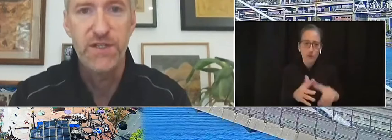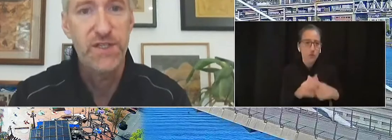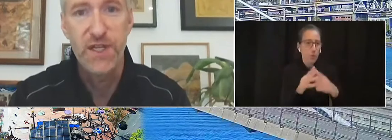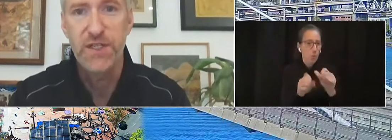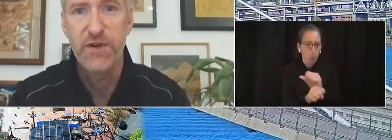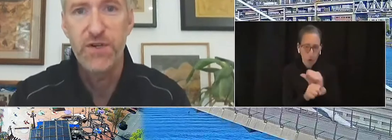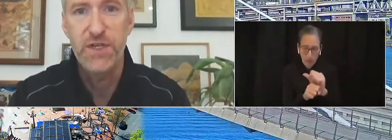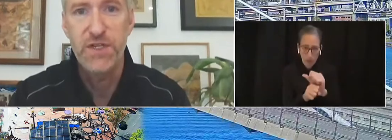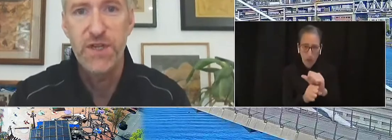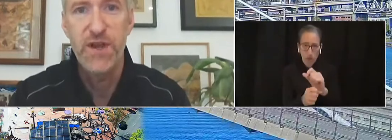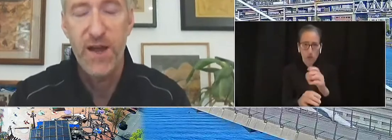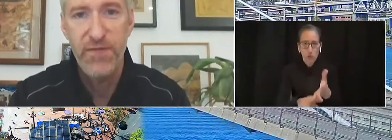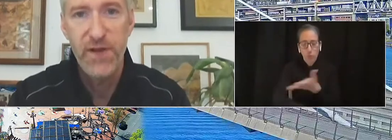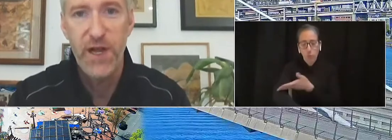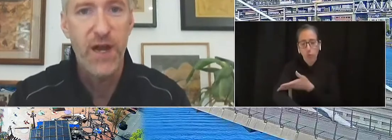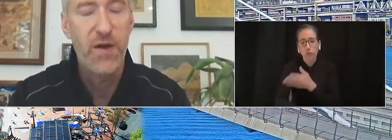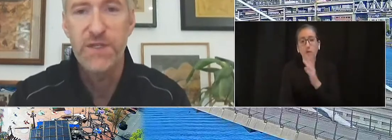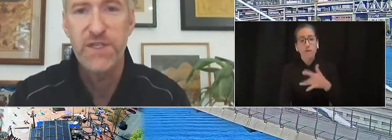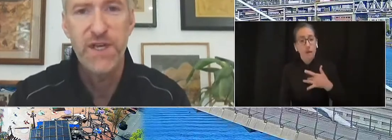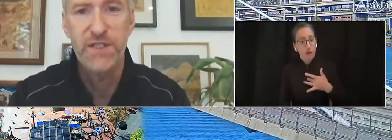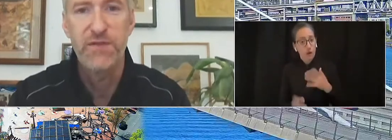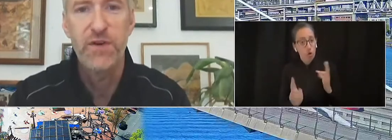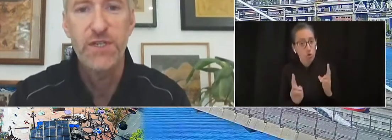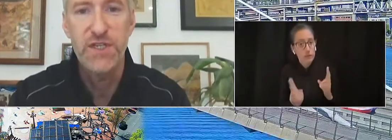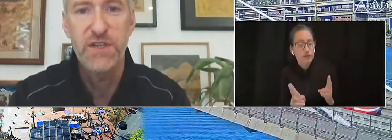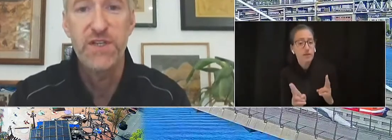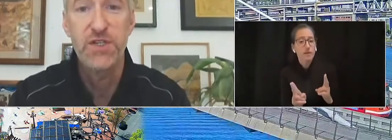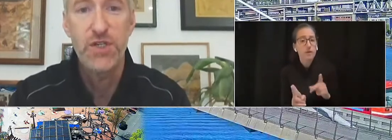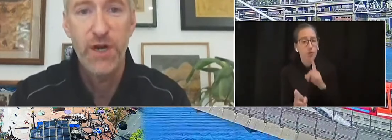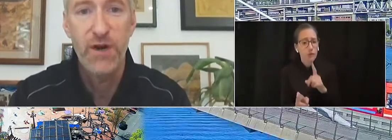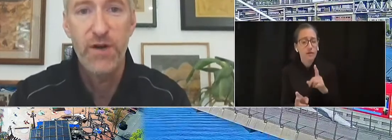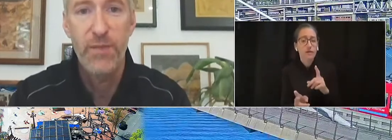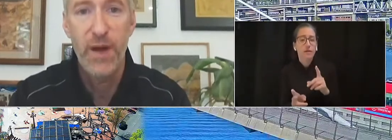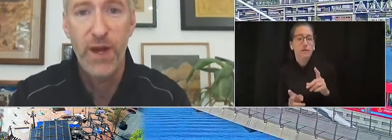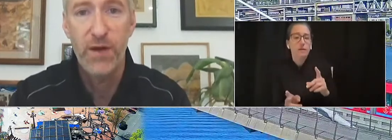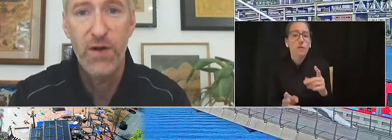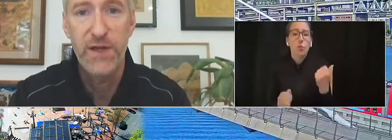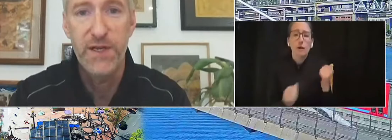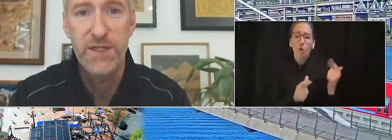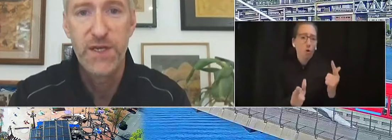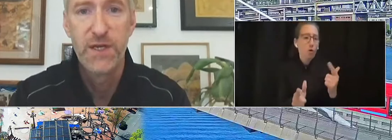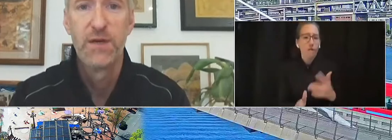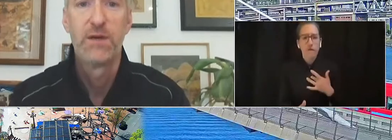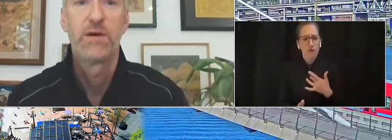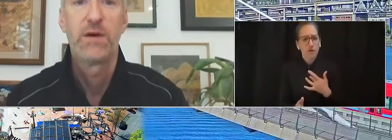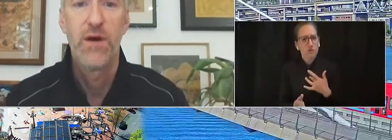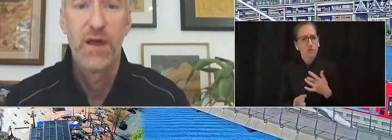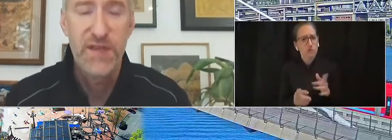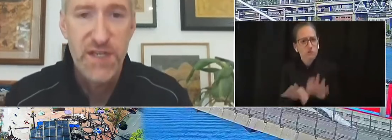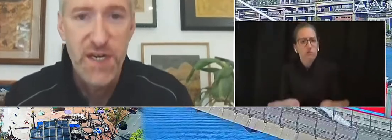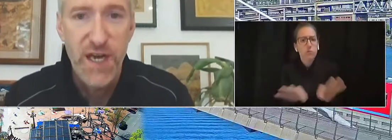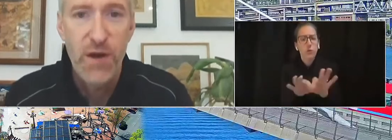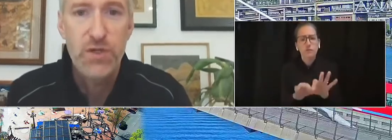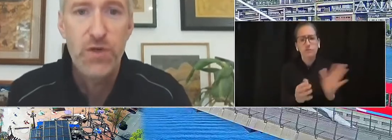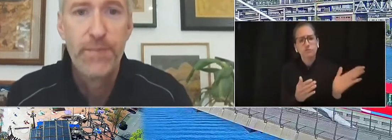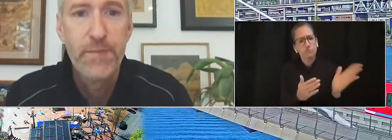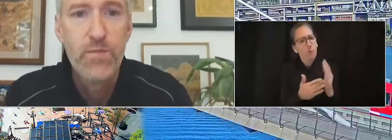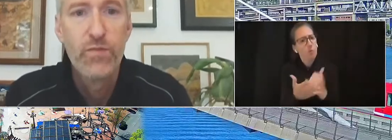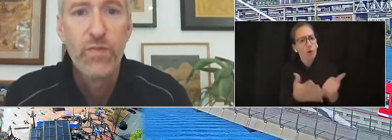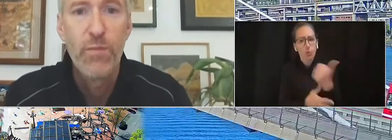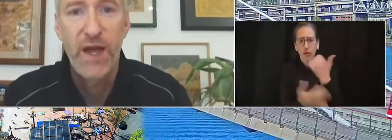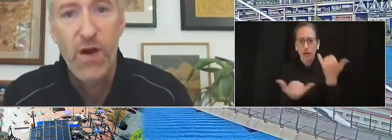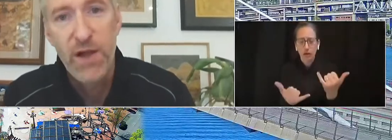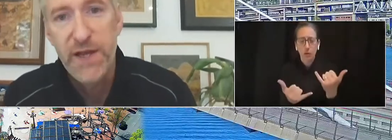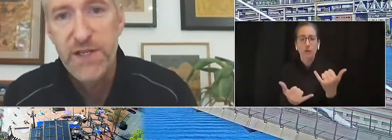urgency to sense of urgency that I feel and I know it's a sense of urgency that is shared by my colleagues on the city council.